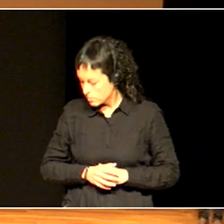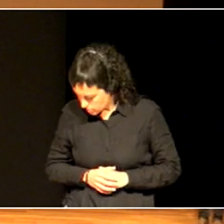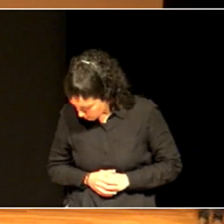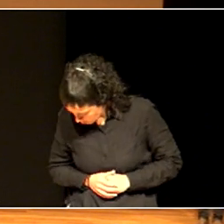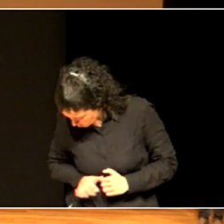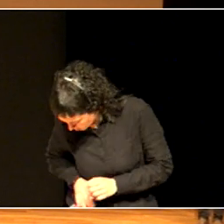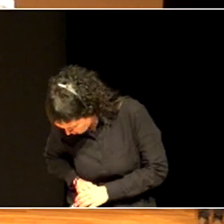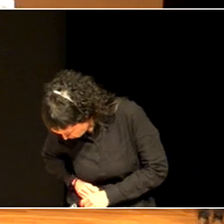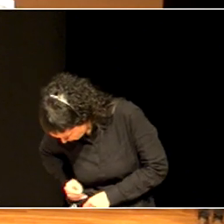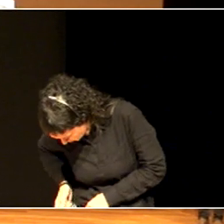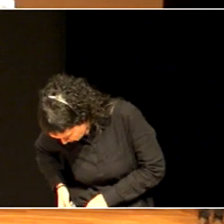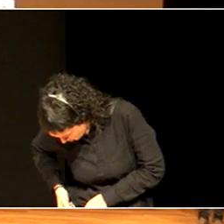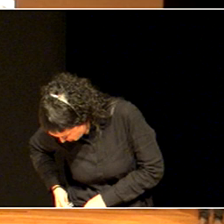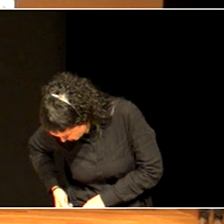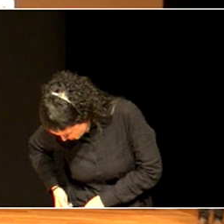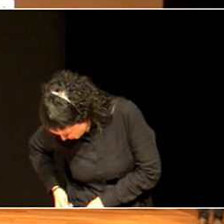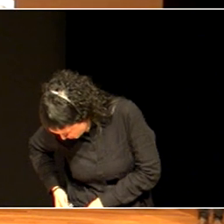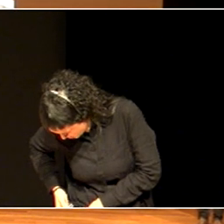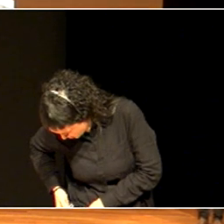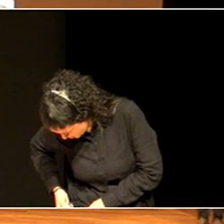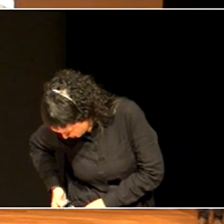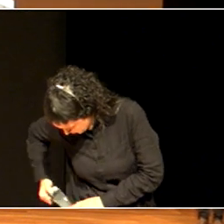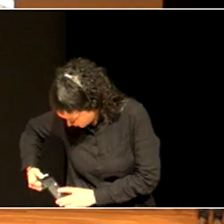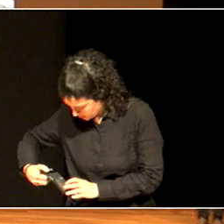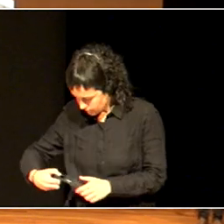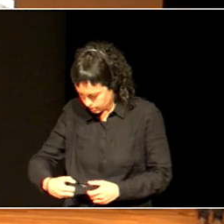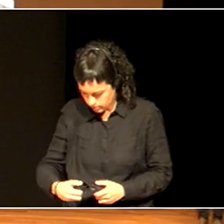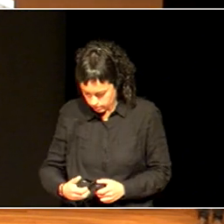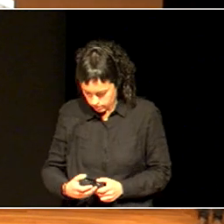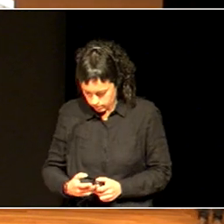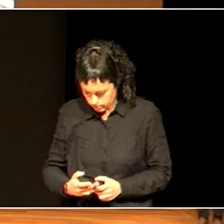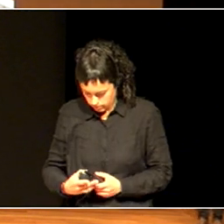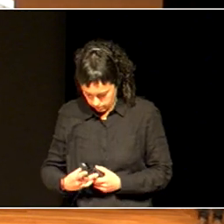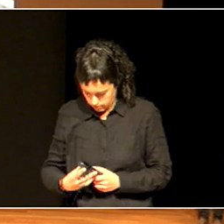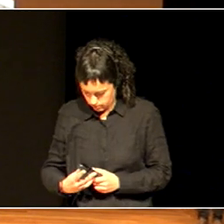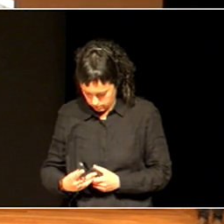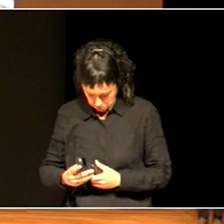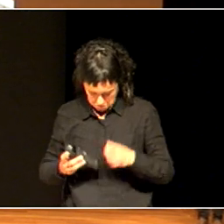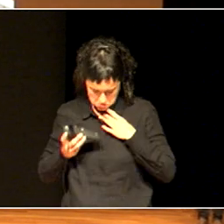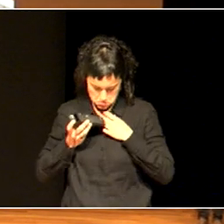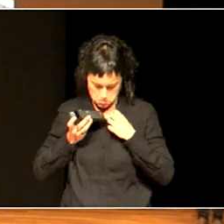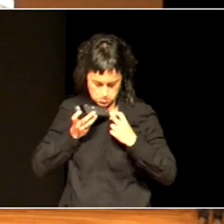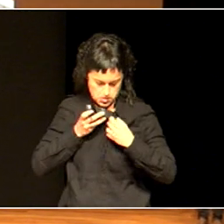seems theoretical. Well, Travis, a young man I met in a school, doesn't think it's theoretical.